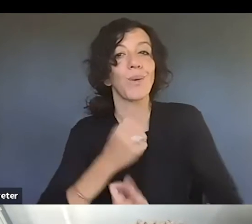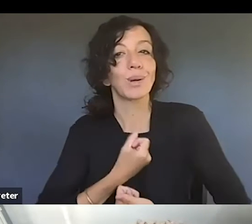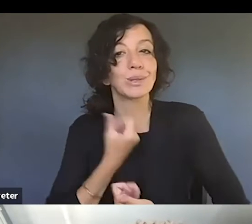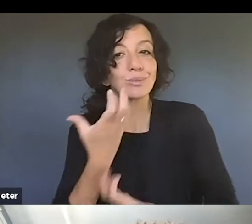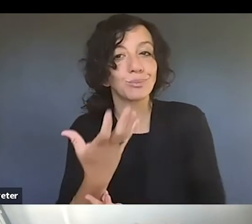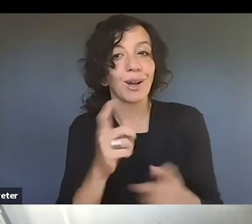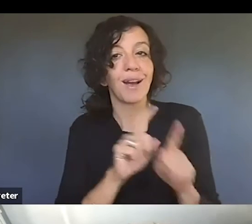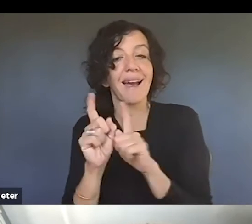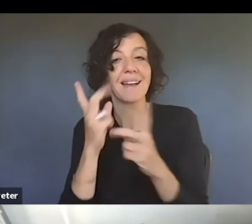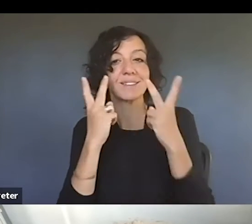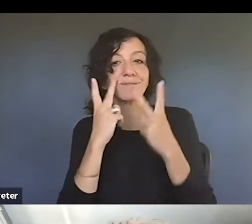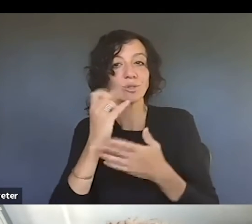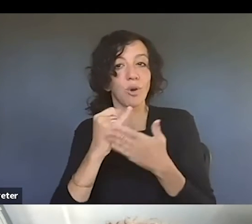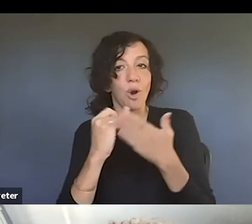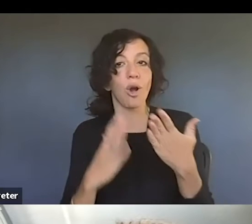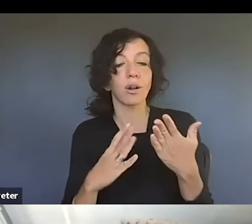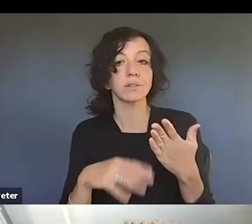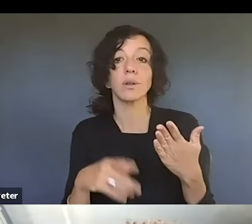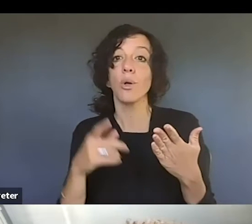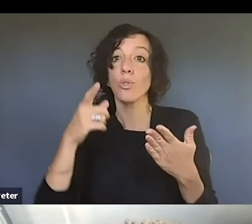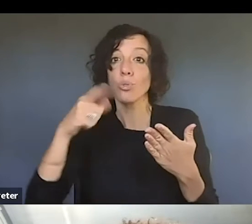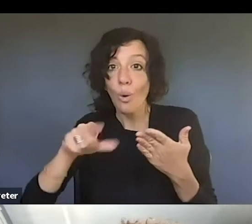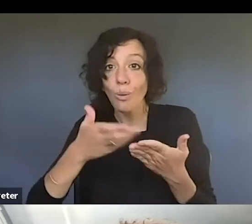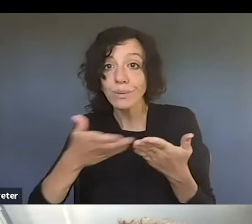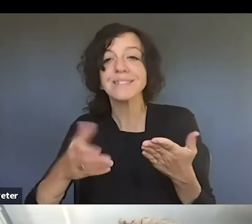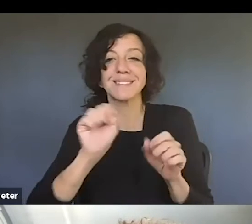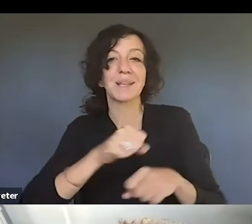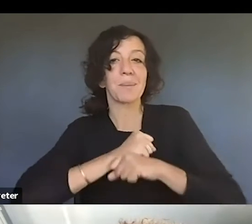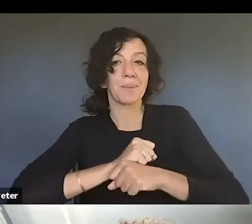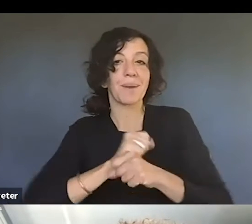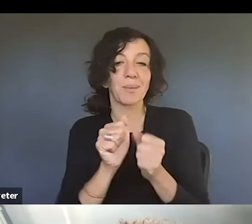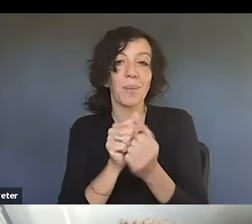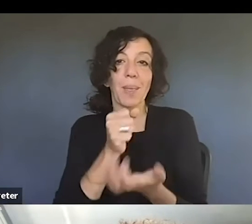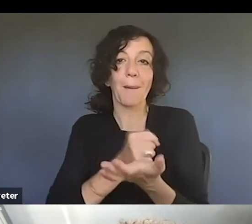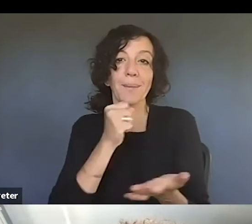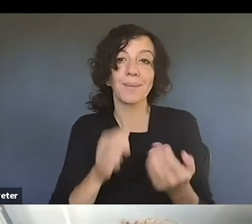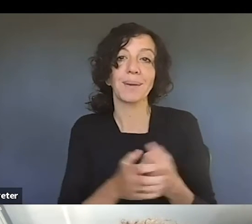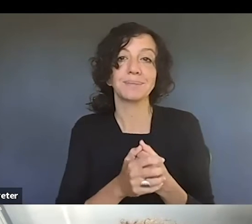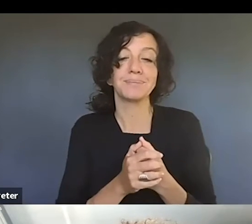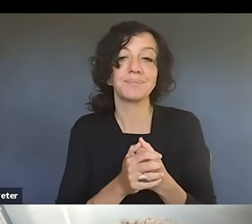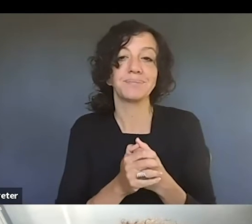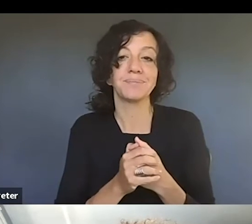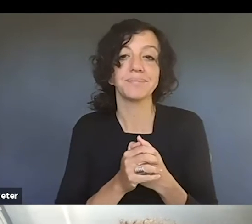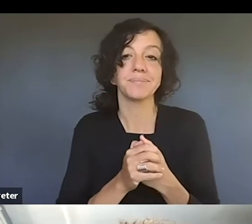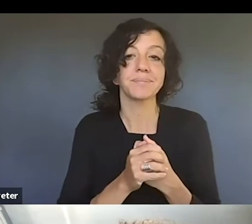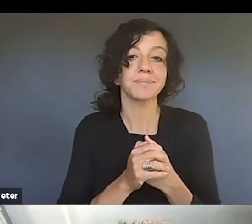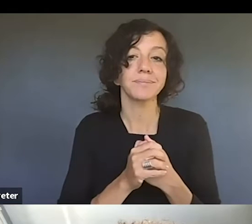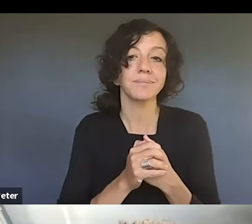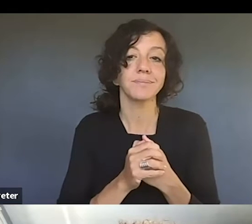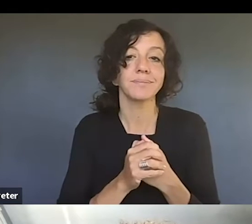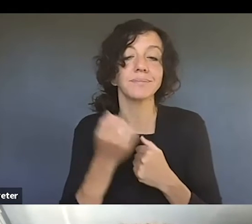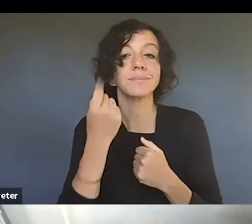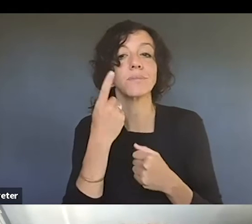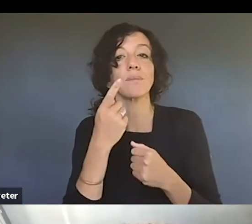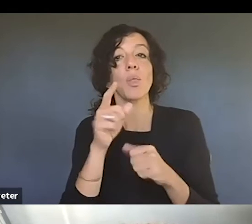And those are elements that can be protected. Um, a work has to be